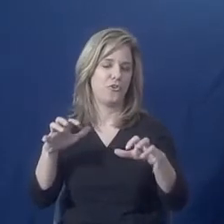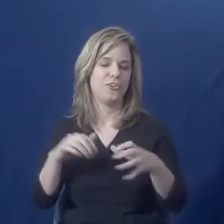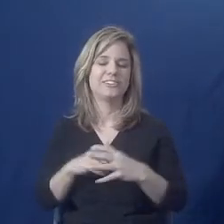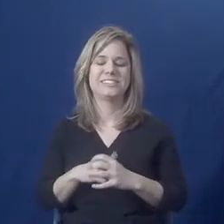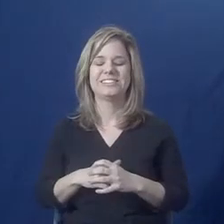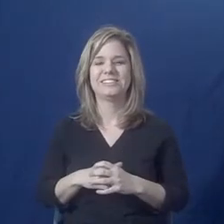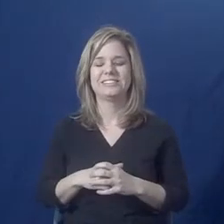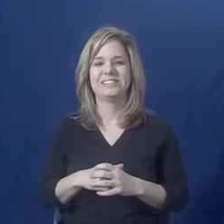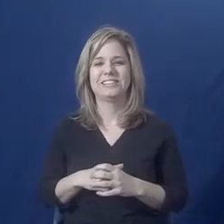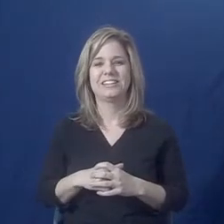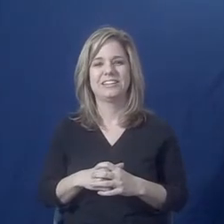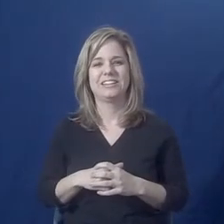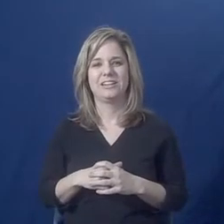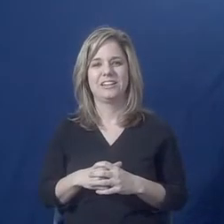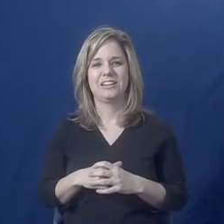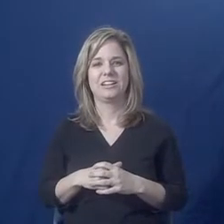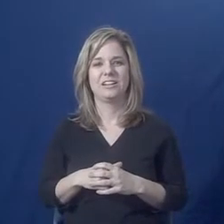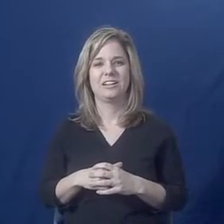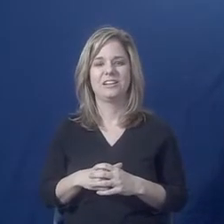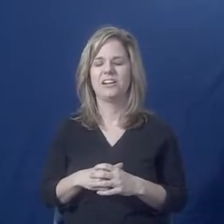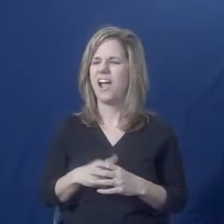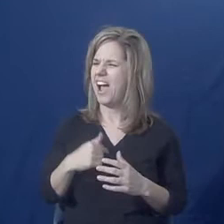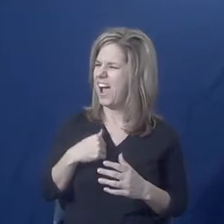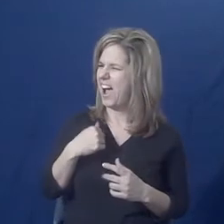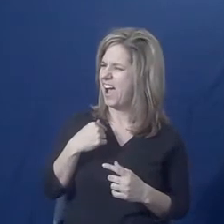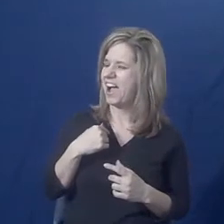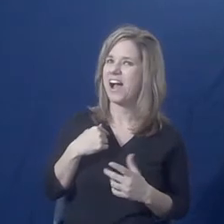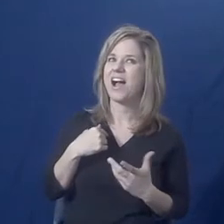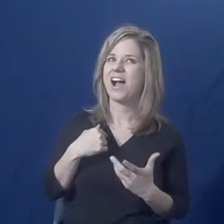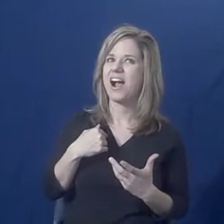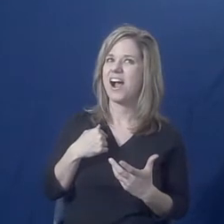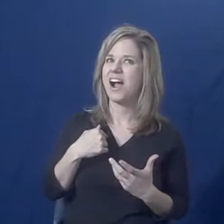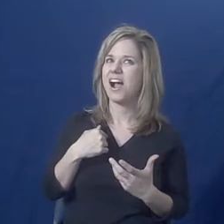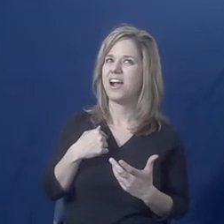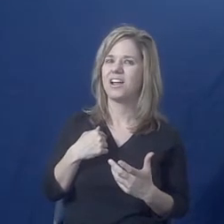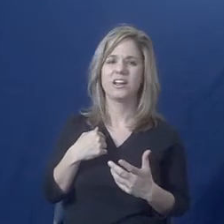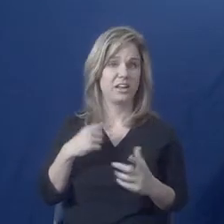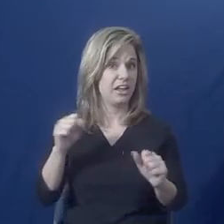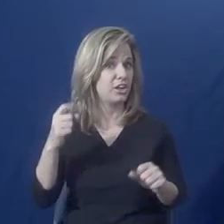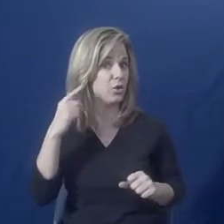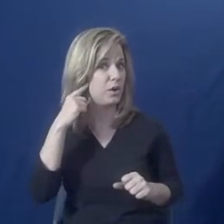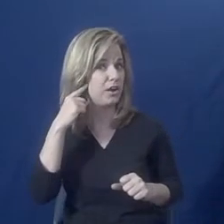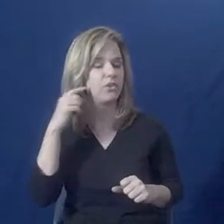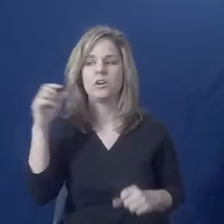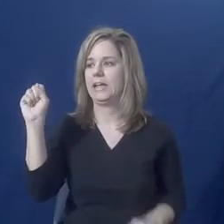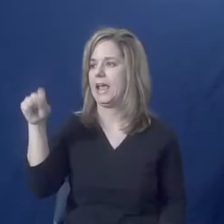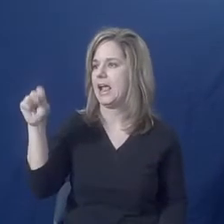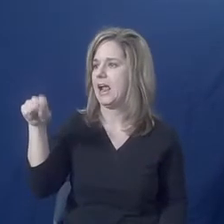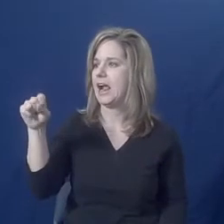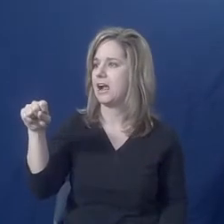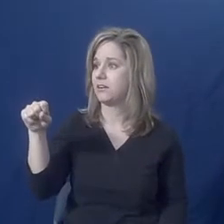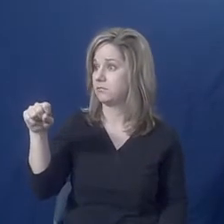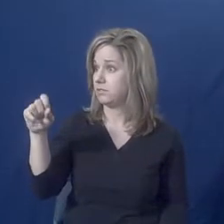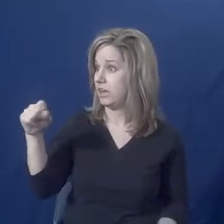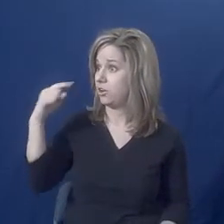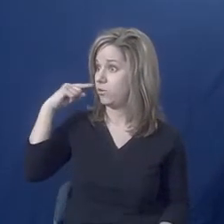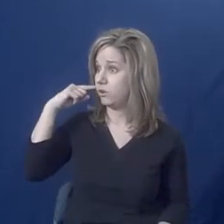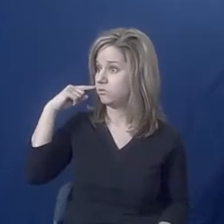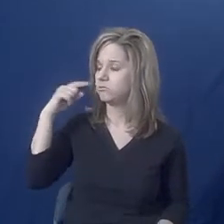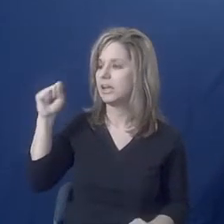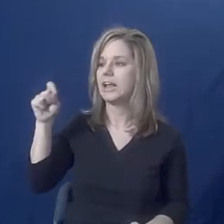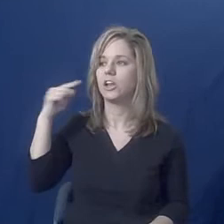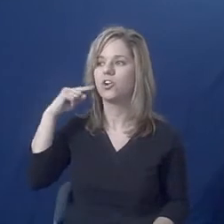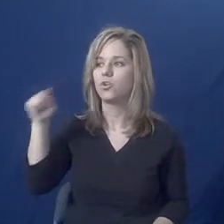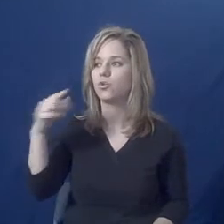I kind of went through... Are you able to hear me okay? able me okay? Yeah. Yeah, I can hear you good. Yeah, I could hear you the whole time.